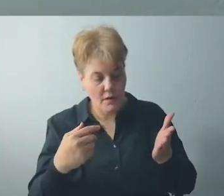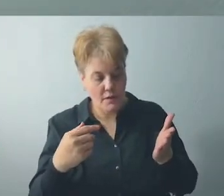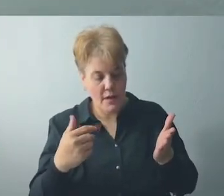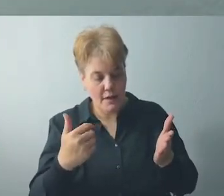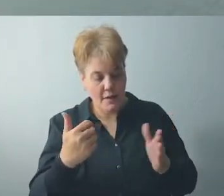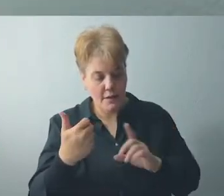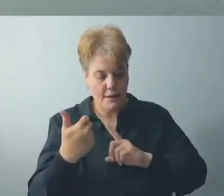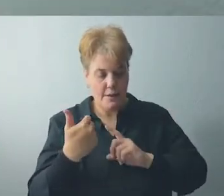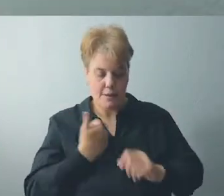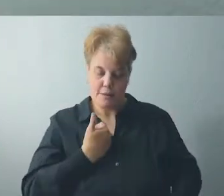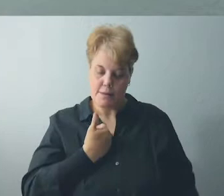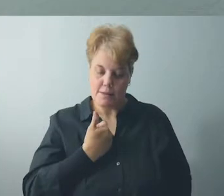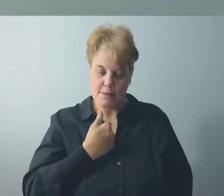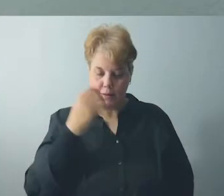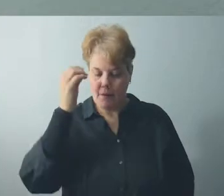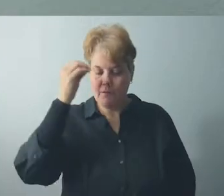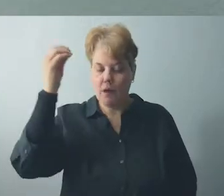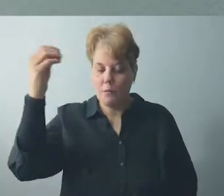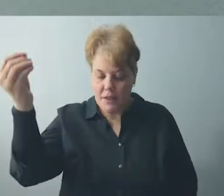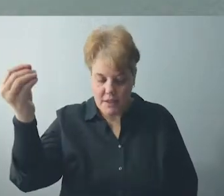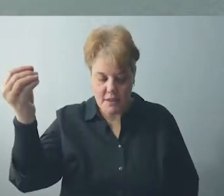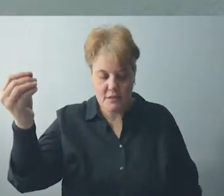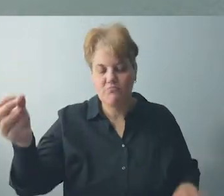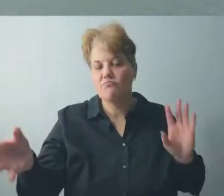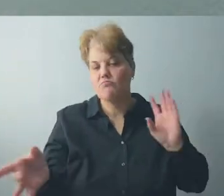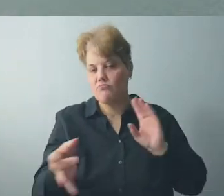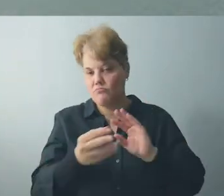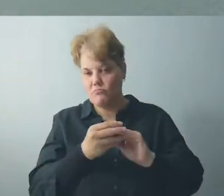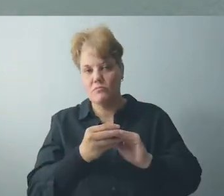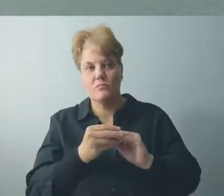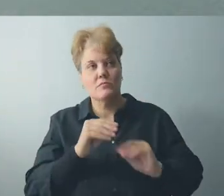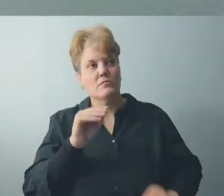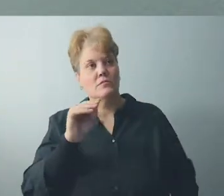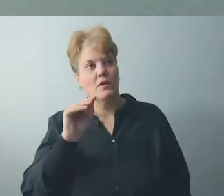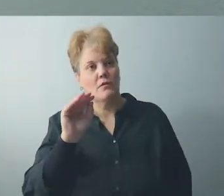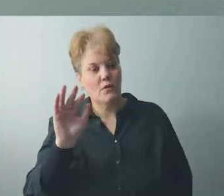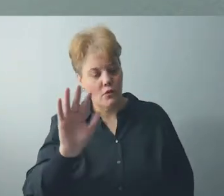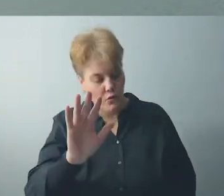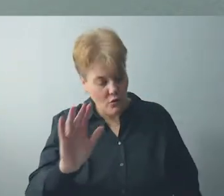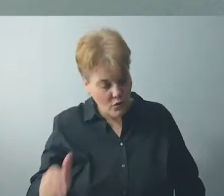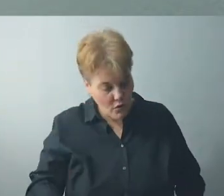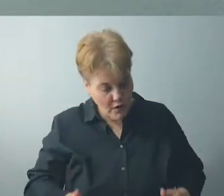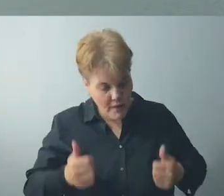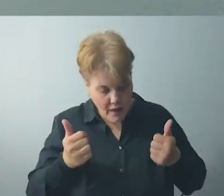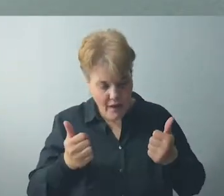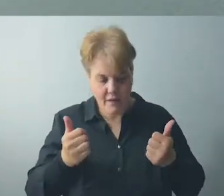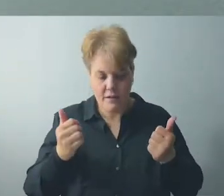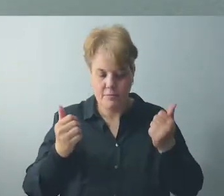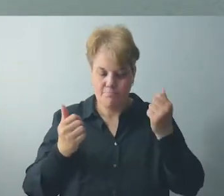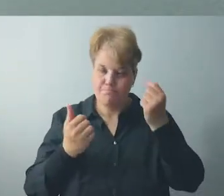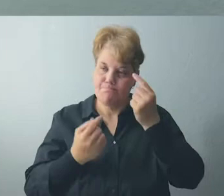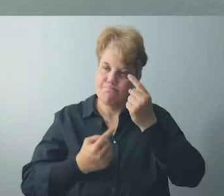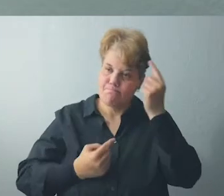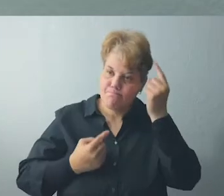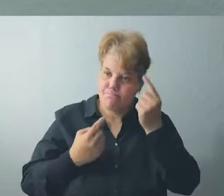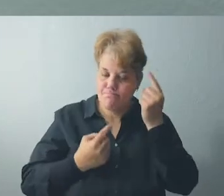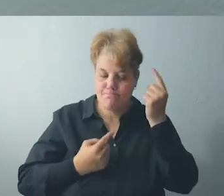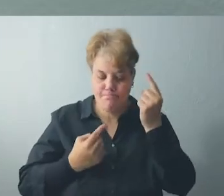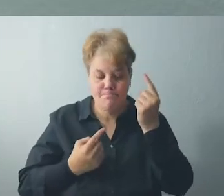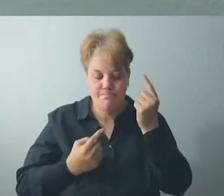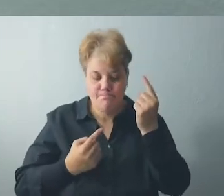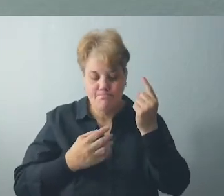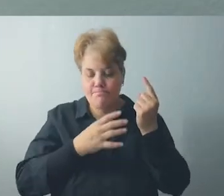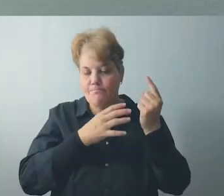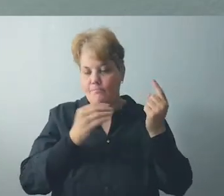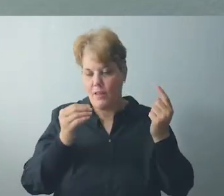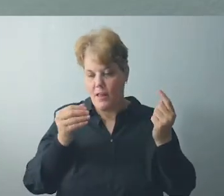thoughts. Counselors often refer to this as self-speak. It can be accumulation of thoughts